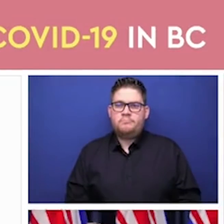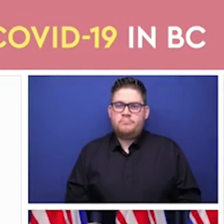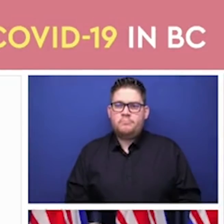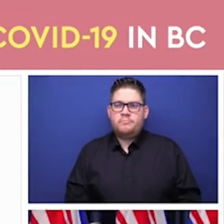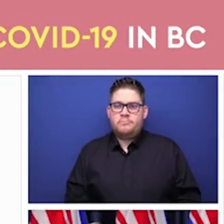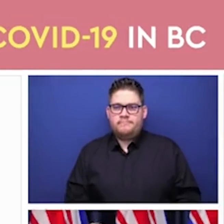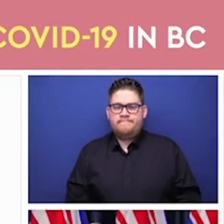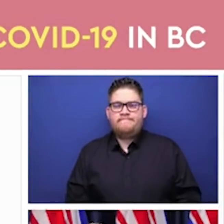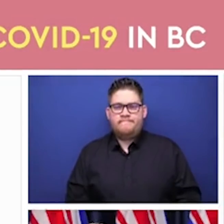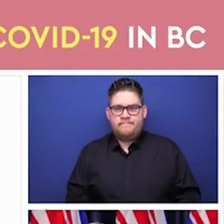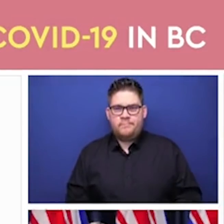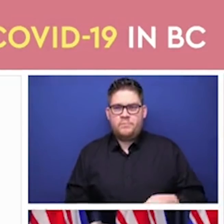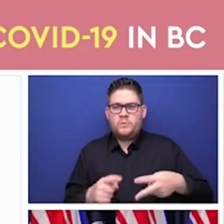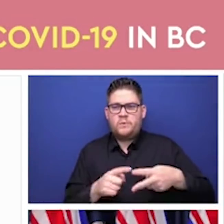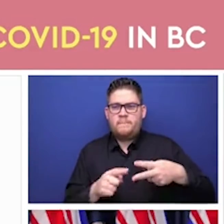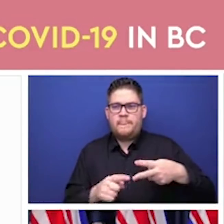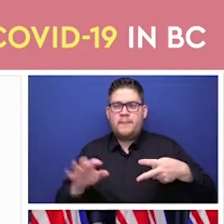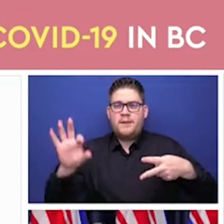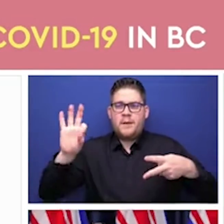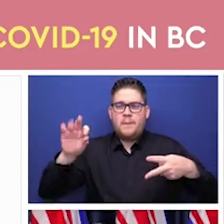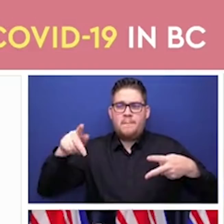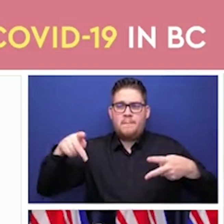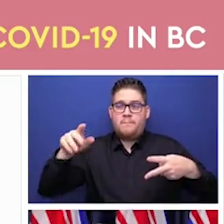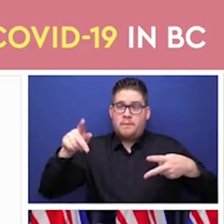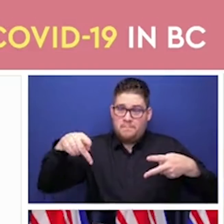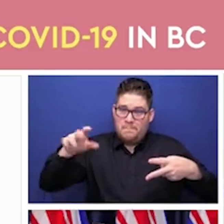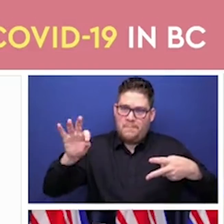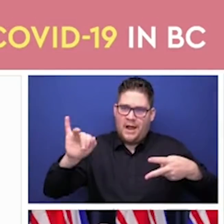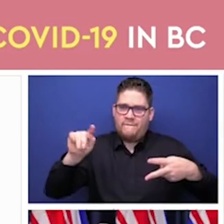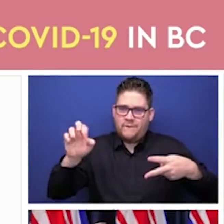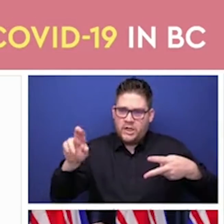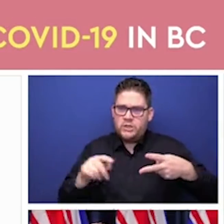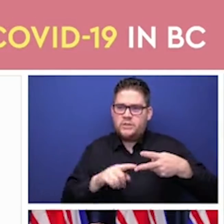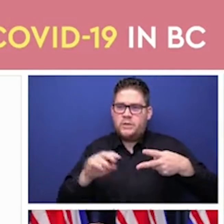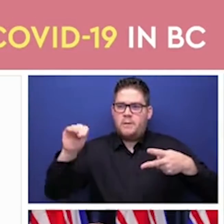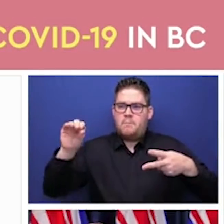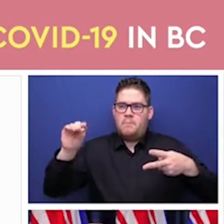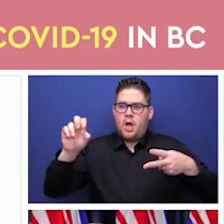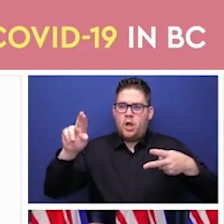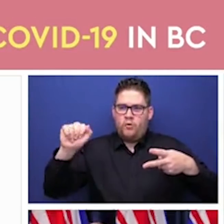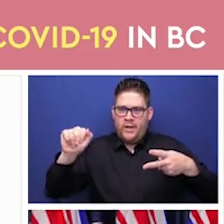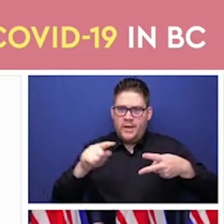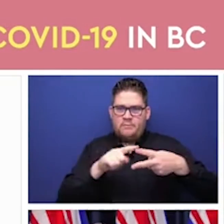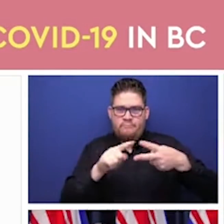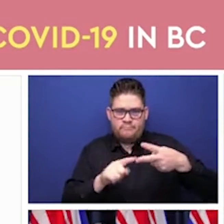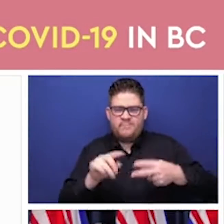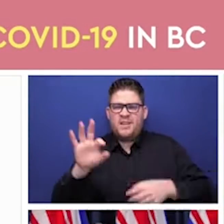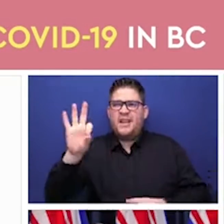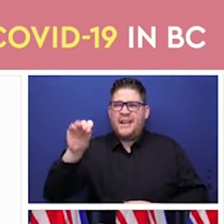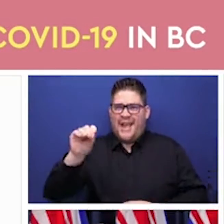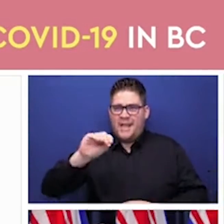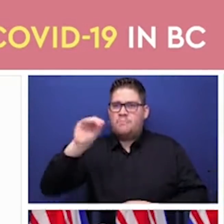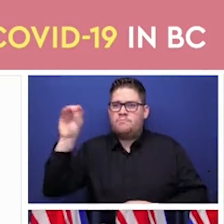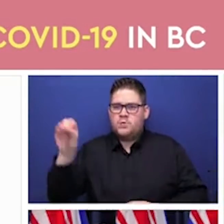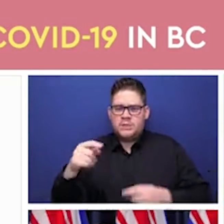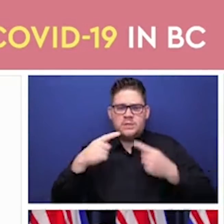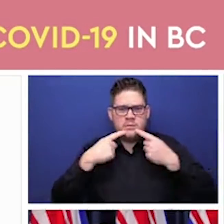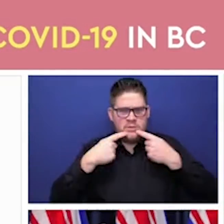of outbreaks in our long-term care and assisted living sector. It has reduced the incidence of outbreaks in our acute care sector.